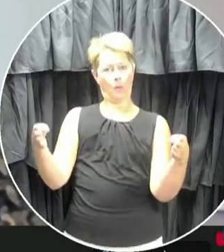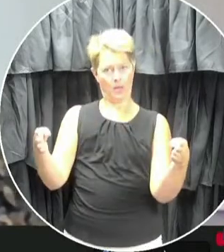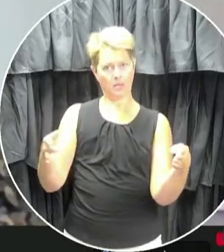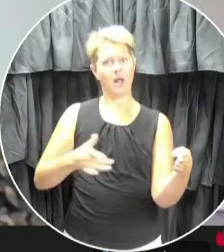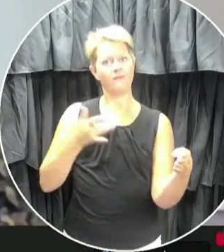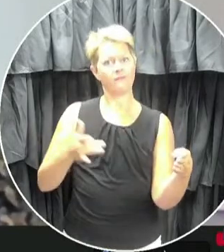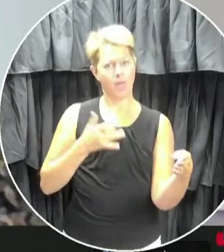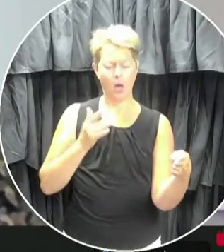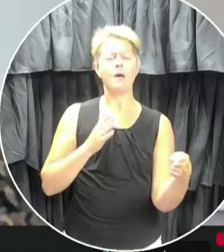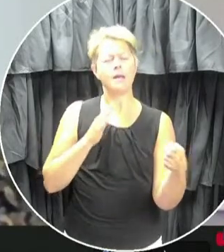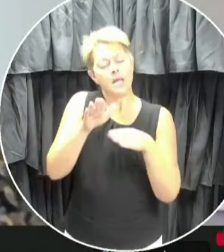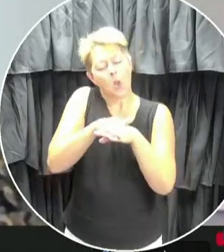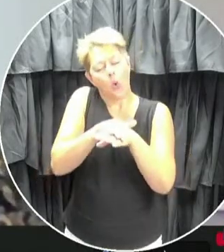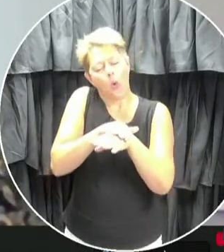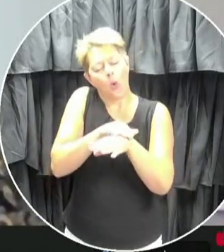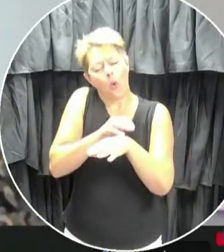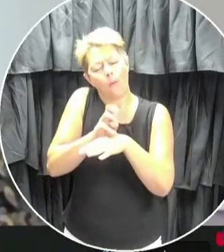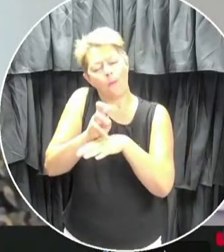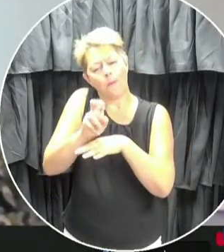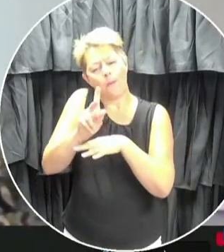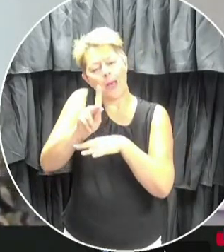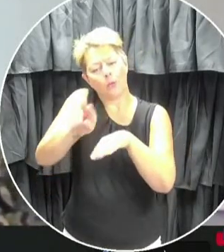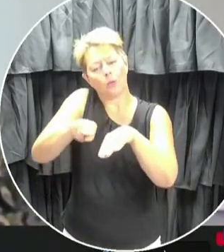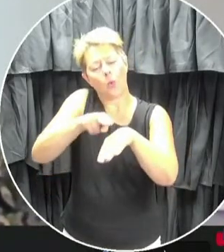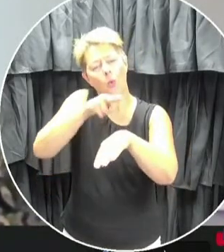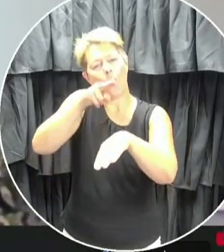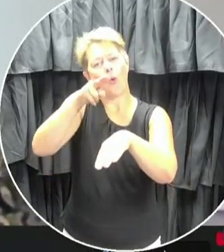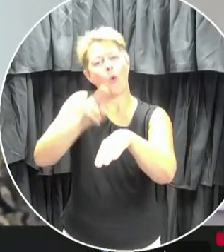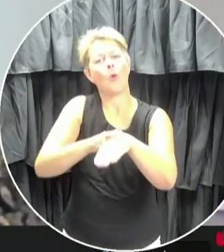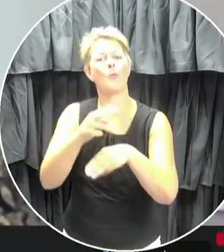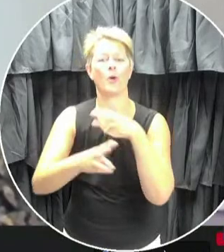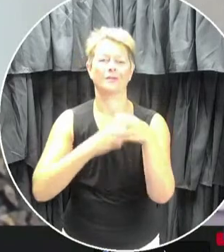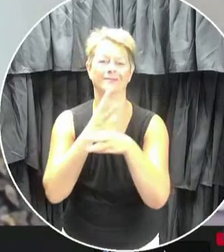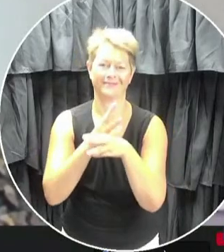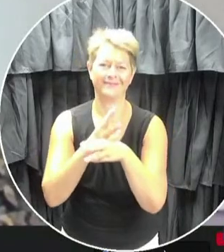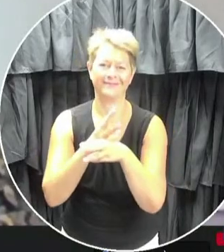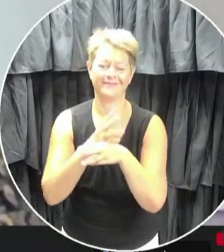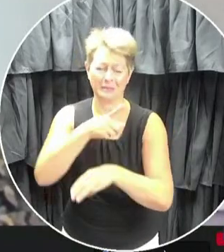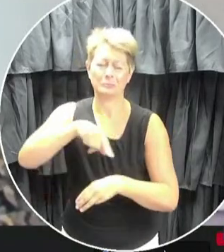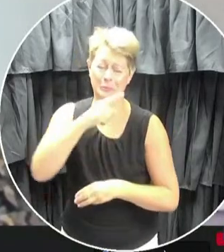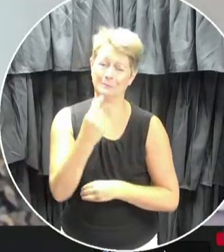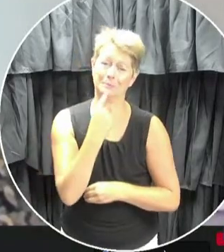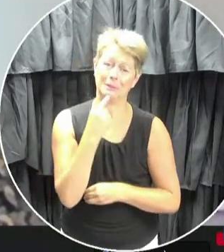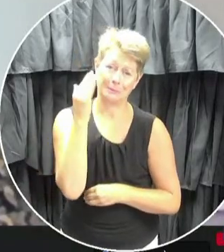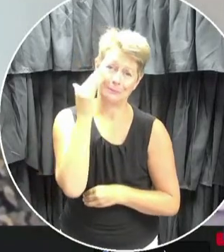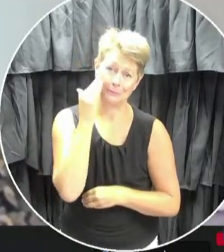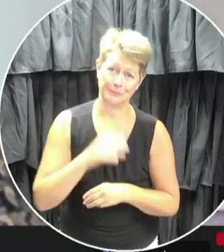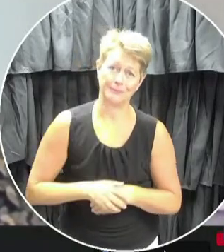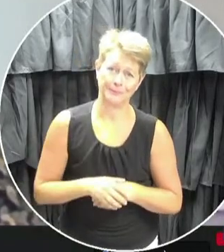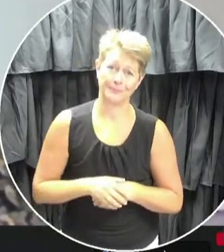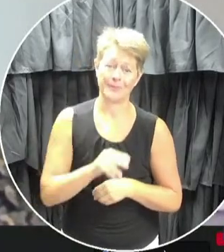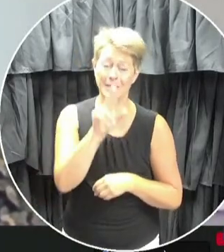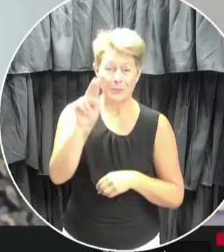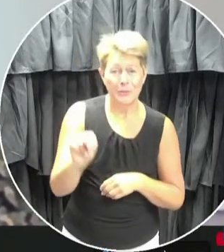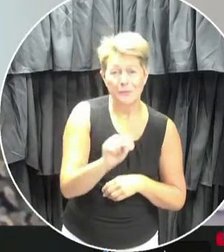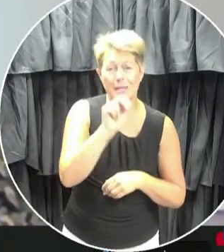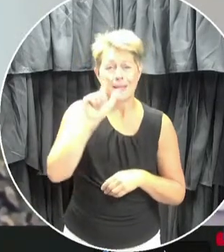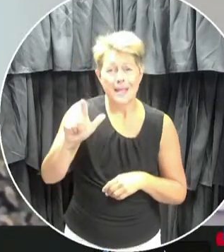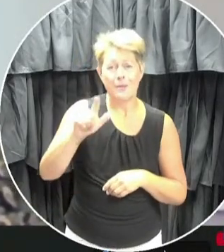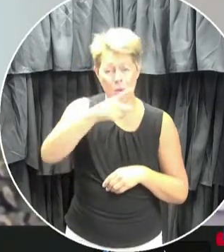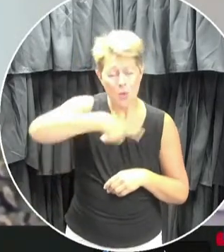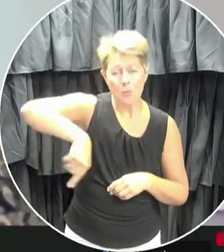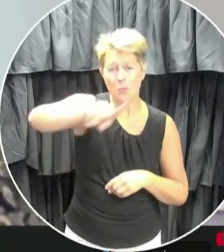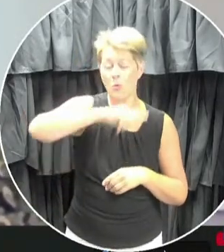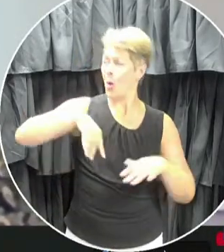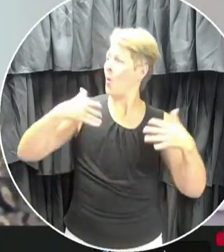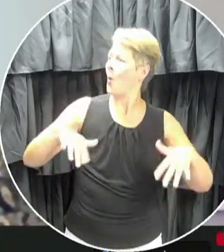regaining the normalcy and routine the families in our province have so dearly missed. We have come a long way in Newfoundland and Labrador and together I'm confident